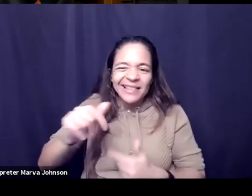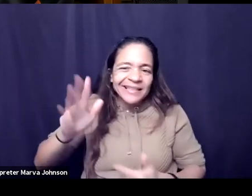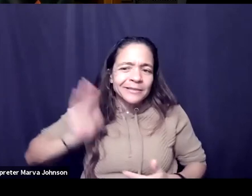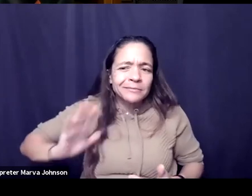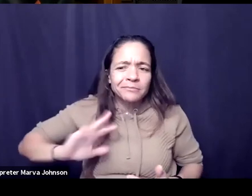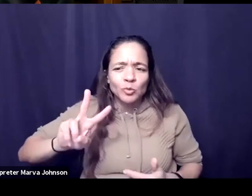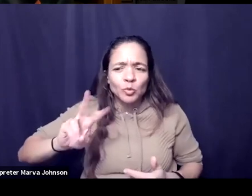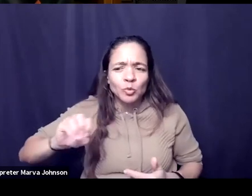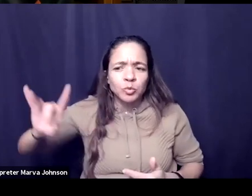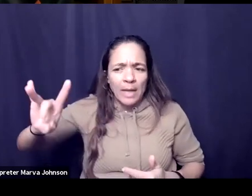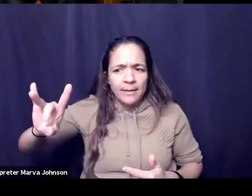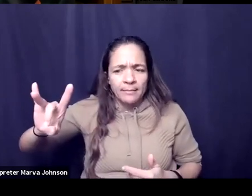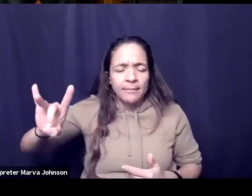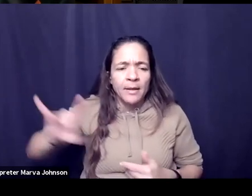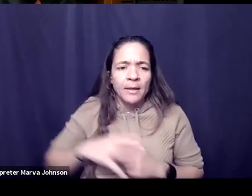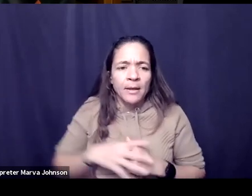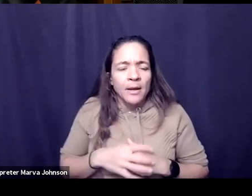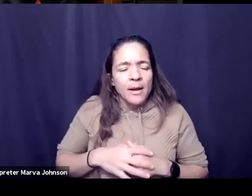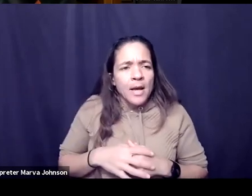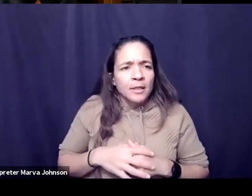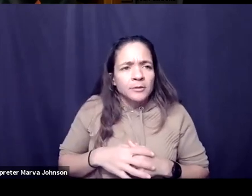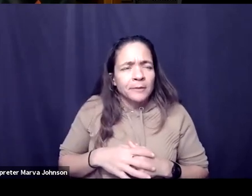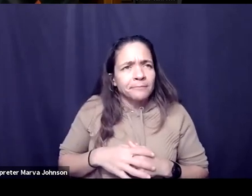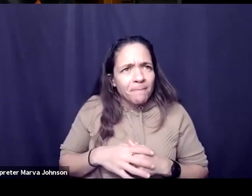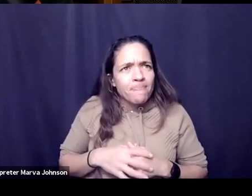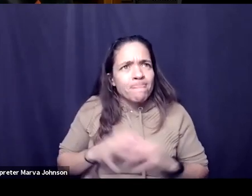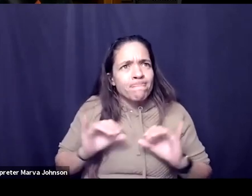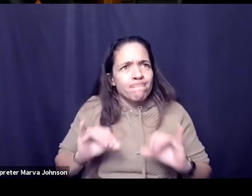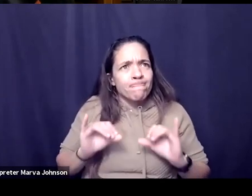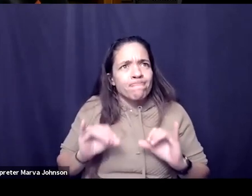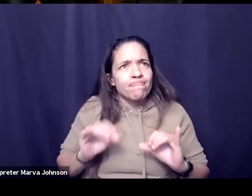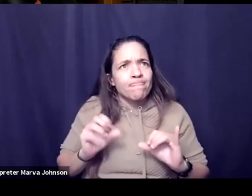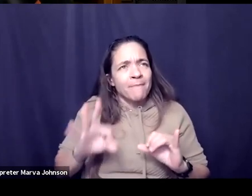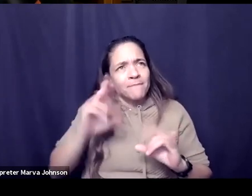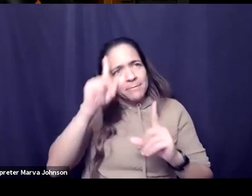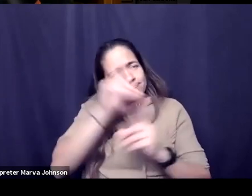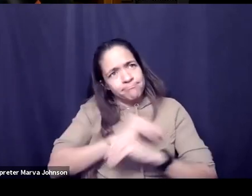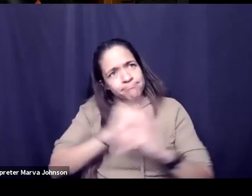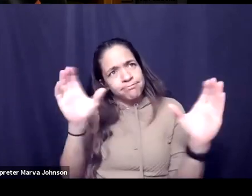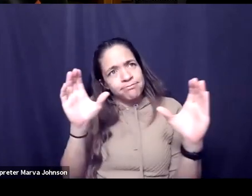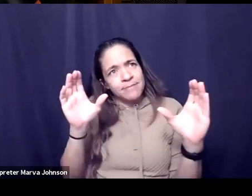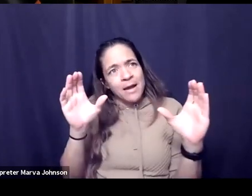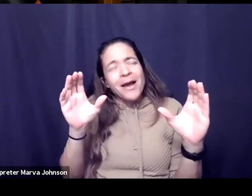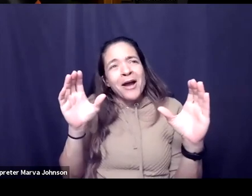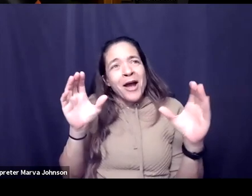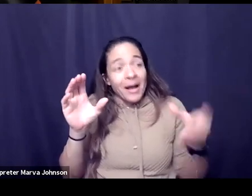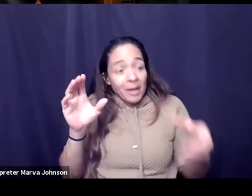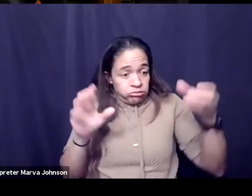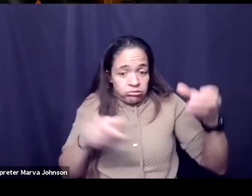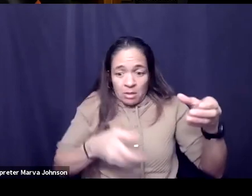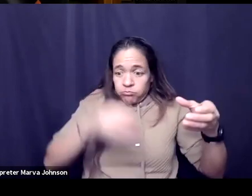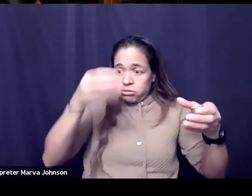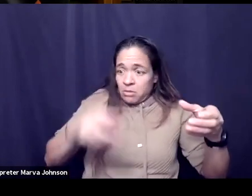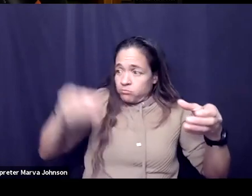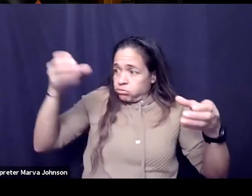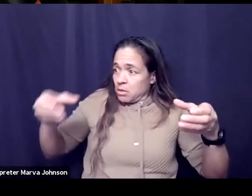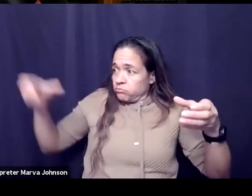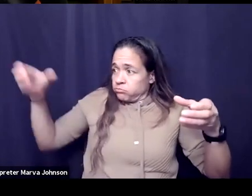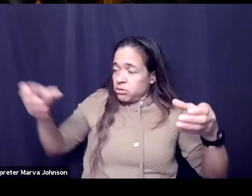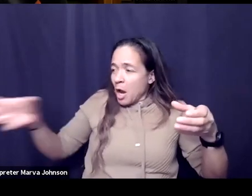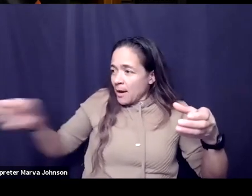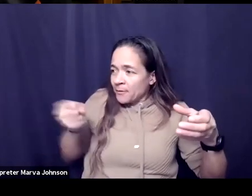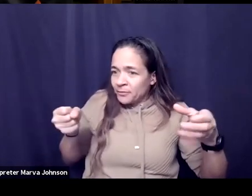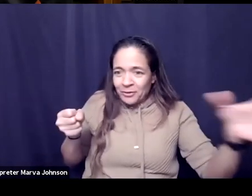what would it be like if uh who we brought together like a wide swath of creatives that still that you know why for